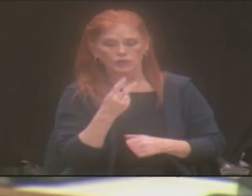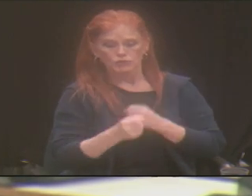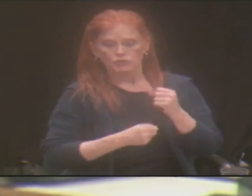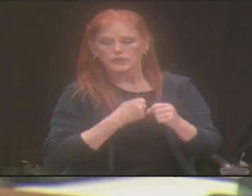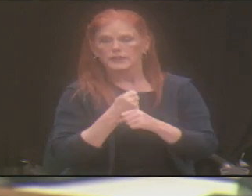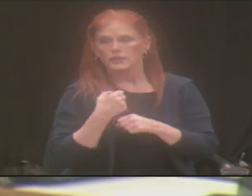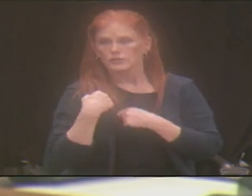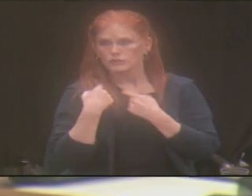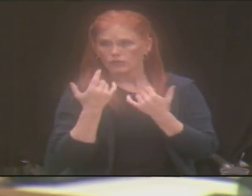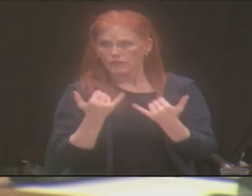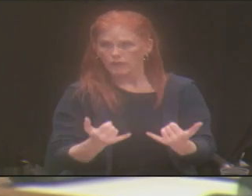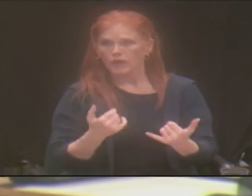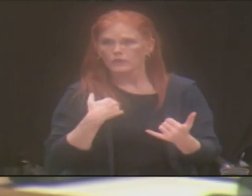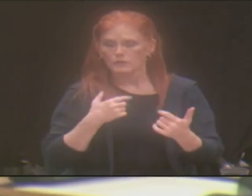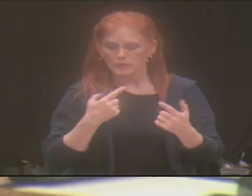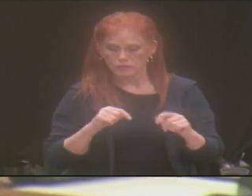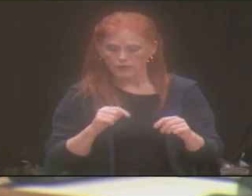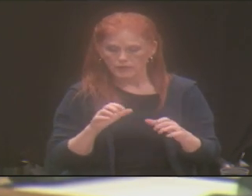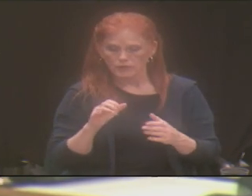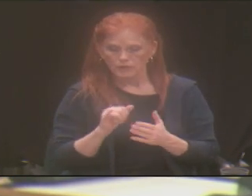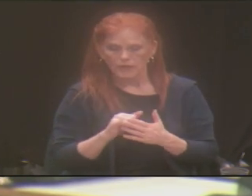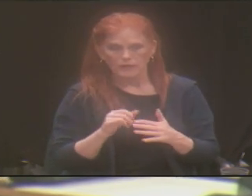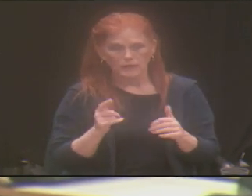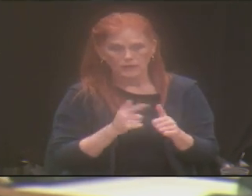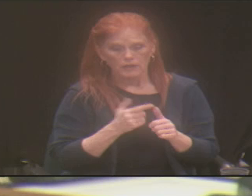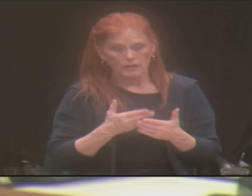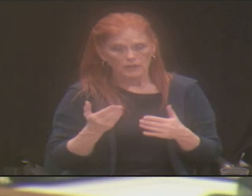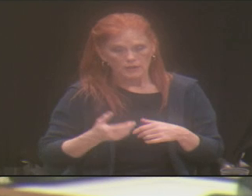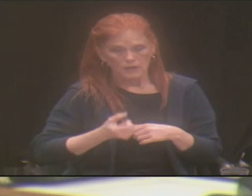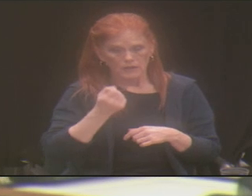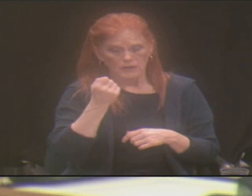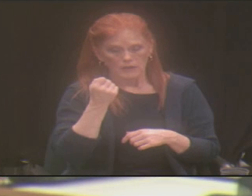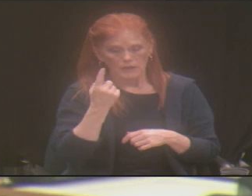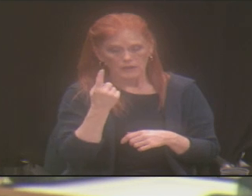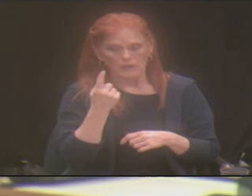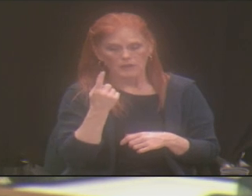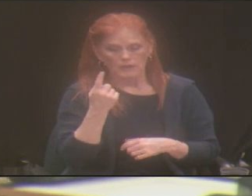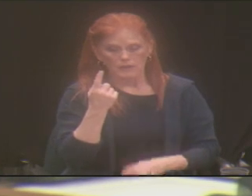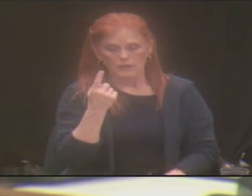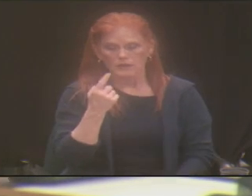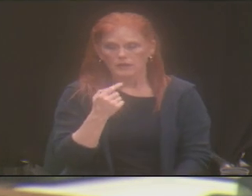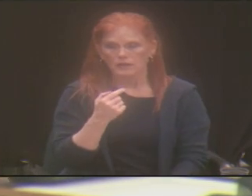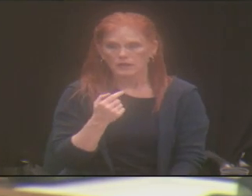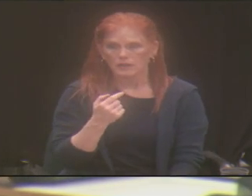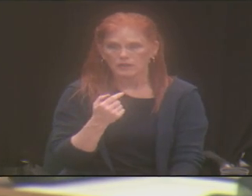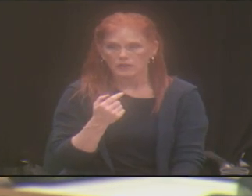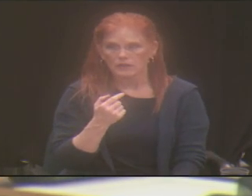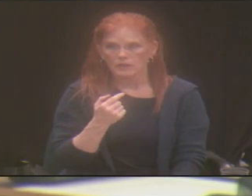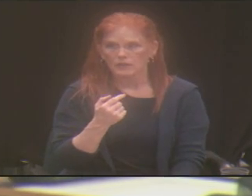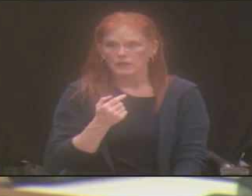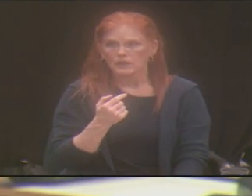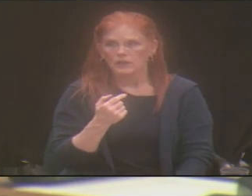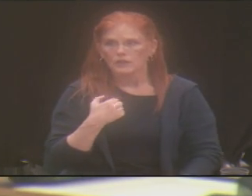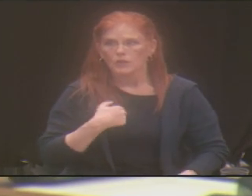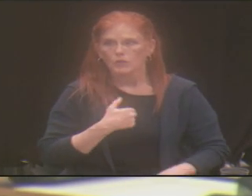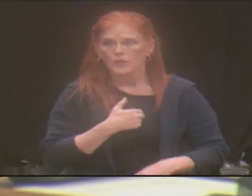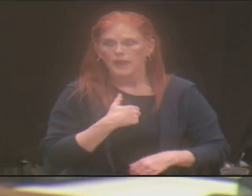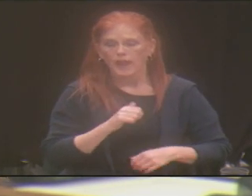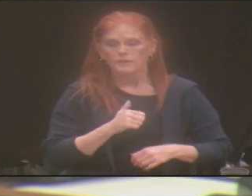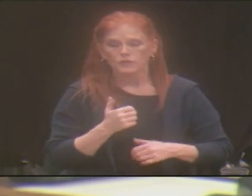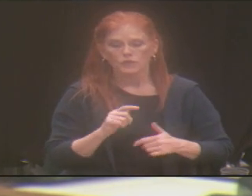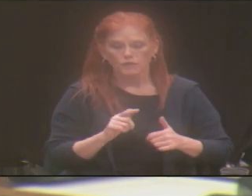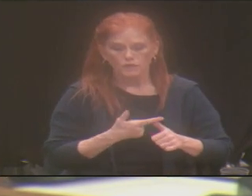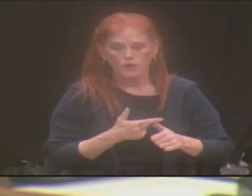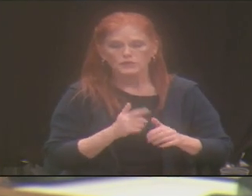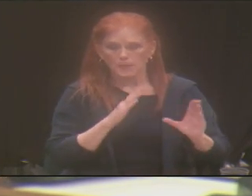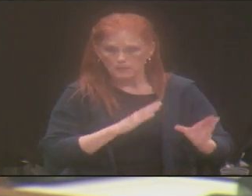so far. And the first thing to understand, you have to lay the groundwork because